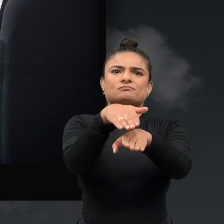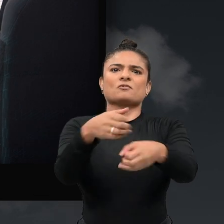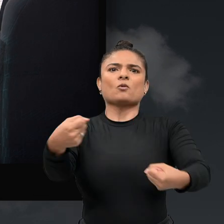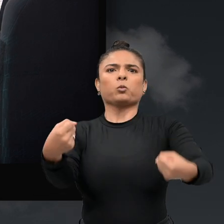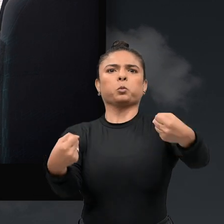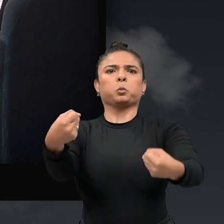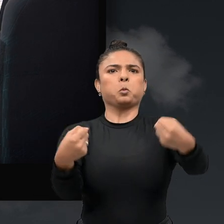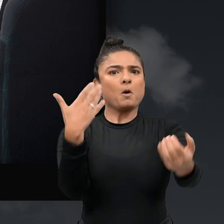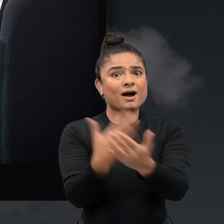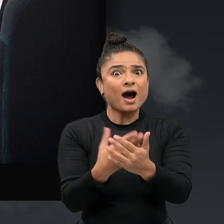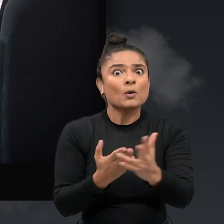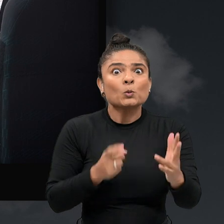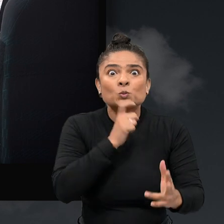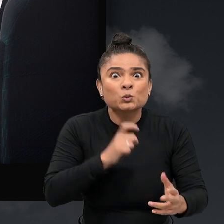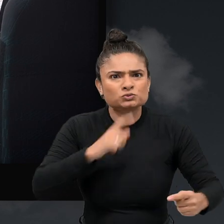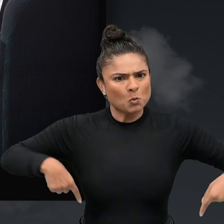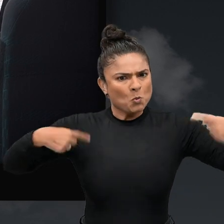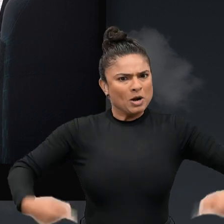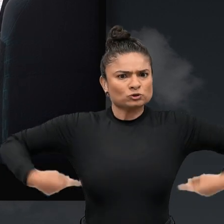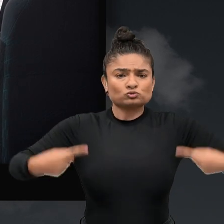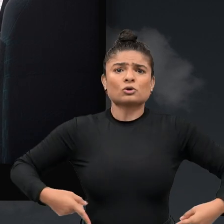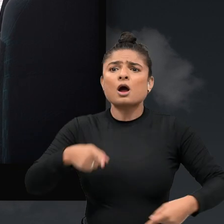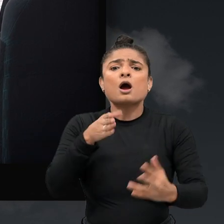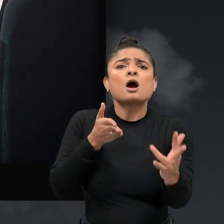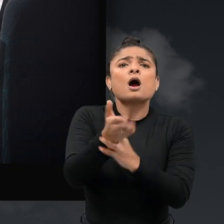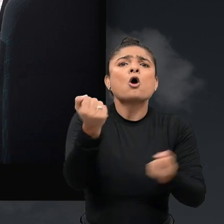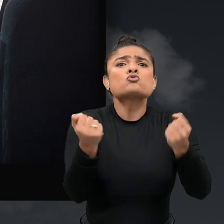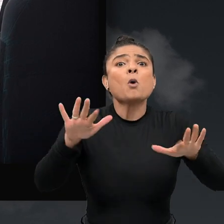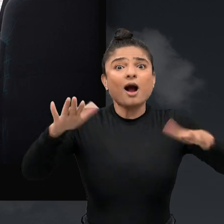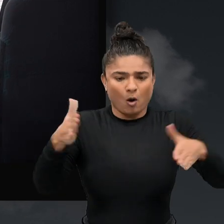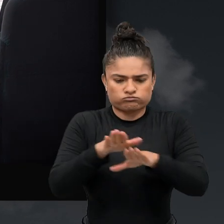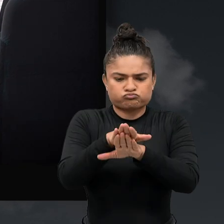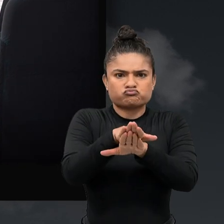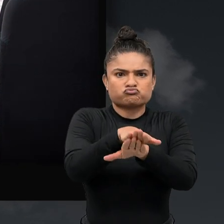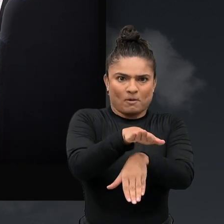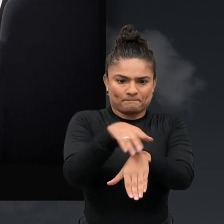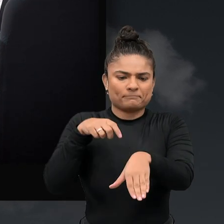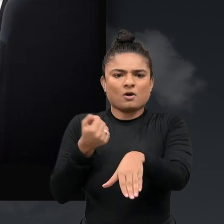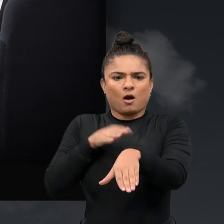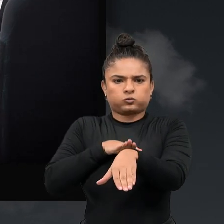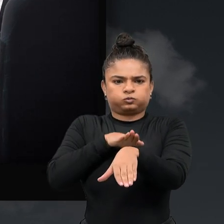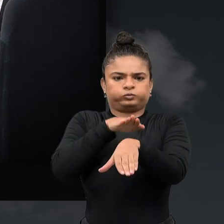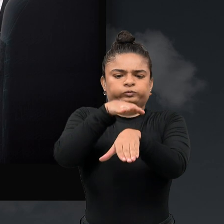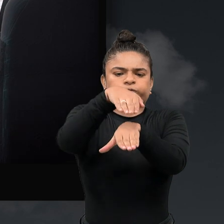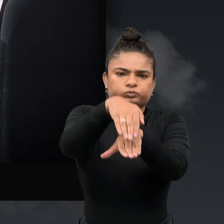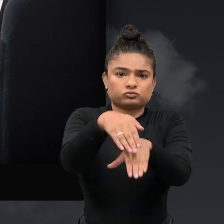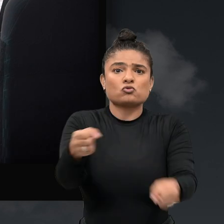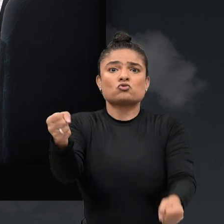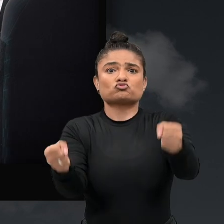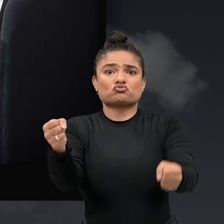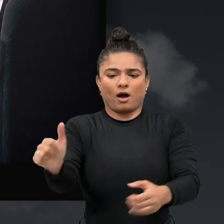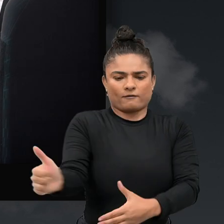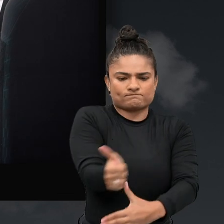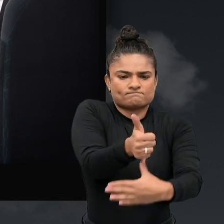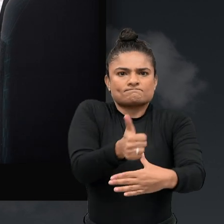drive from their wheelchair. The driver's seat is removed and they access the vehicle via ramp and move with their wheelchair